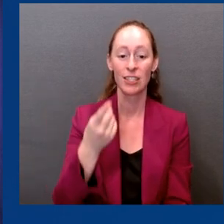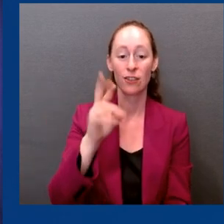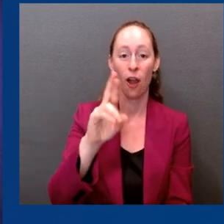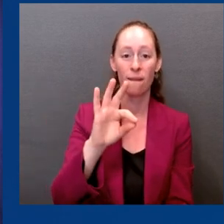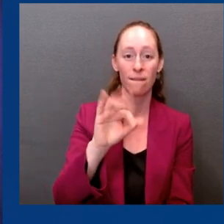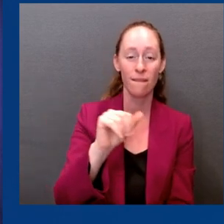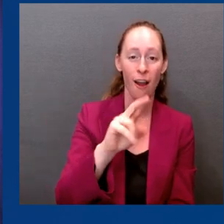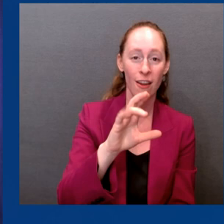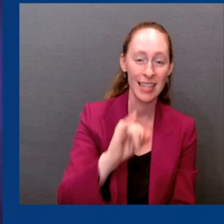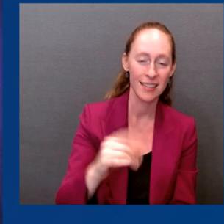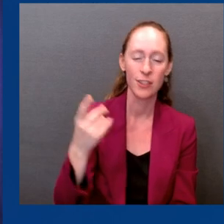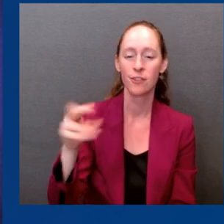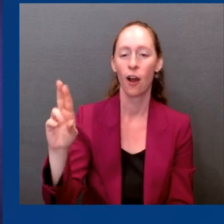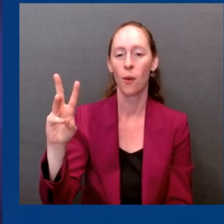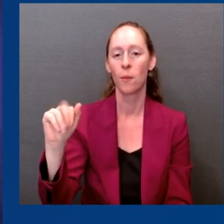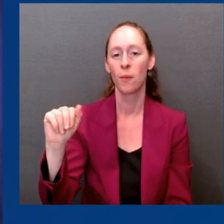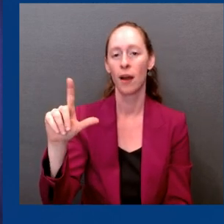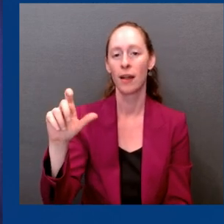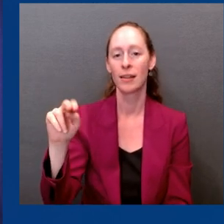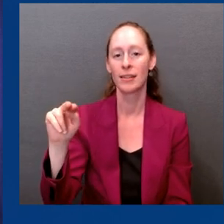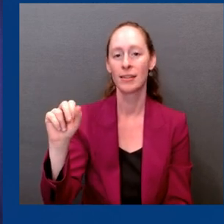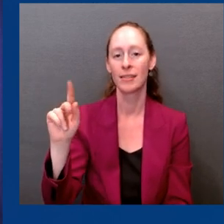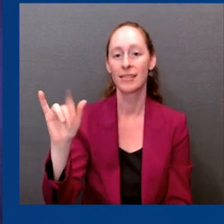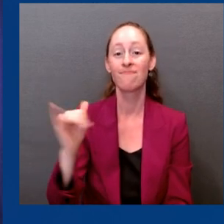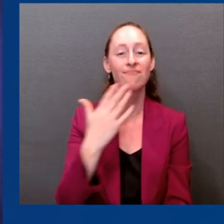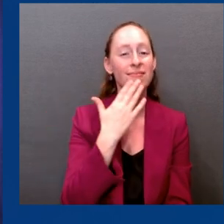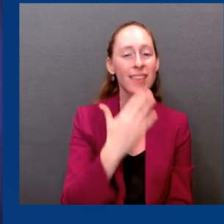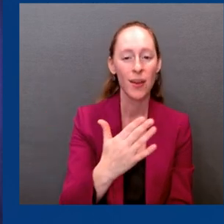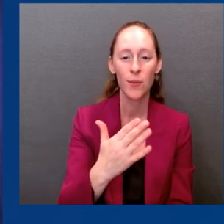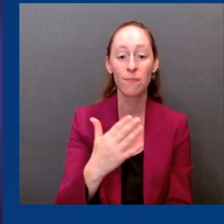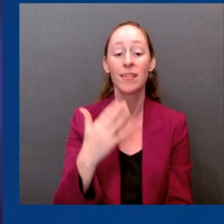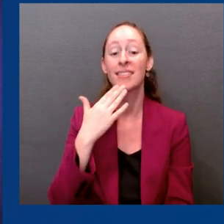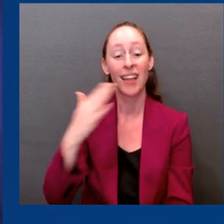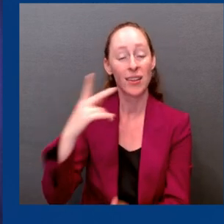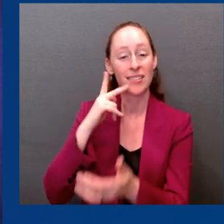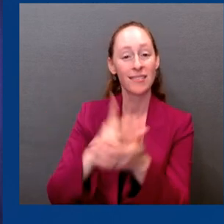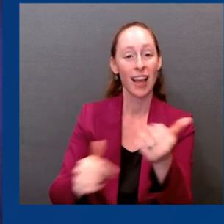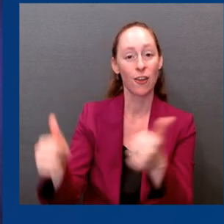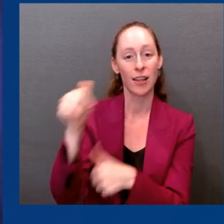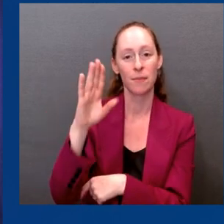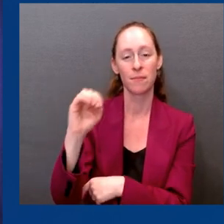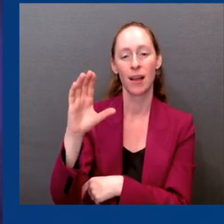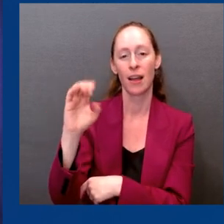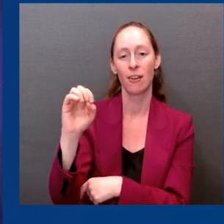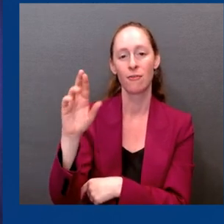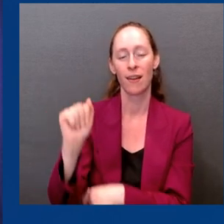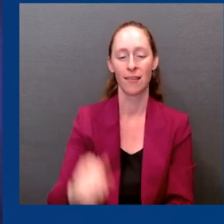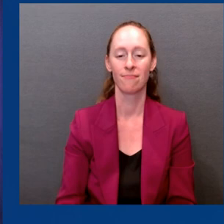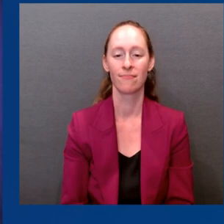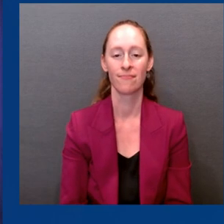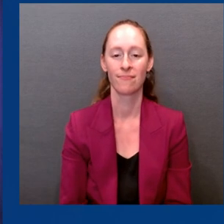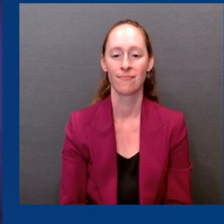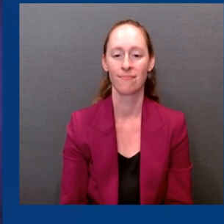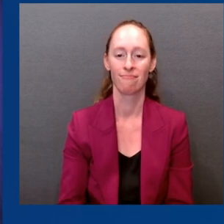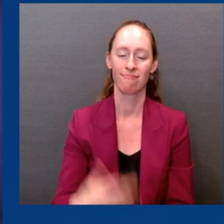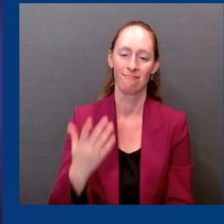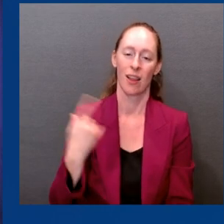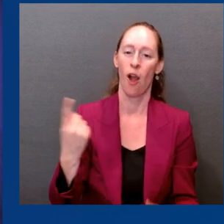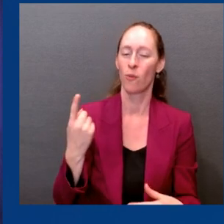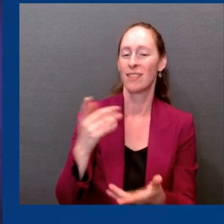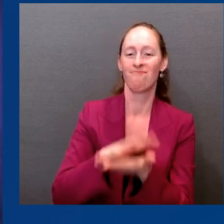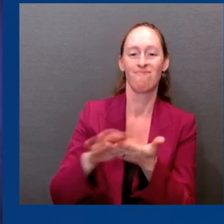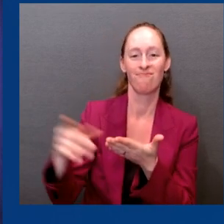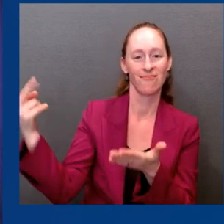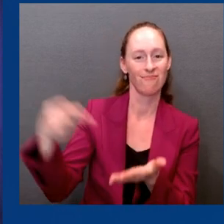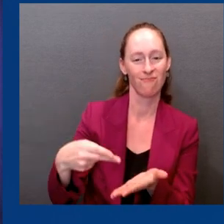CDC director, thank you. Secretary, always a pleasure to share the stage, and thank you for your leadership in this. I want to remind